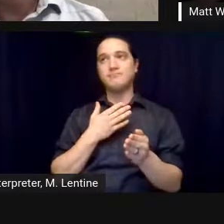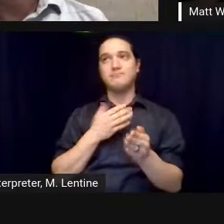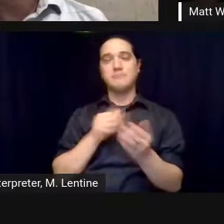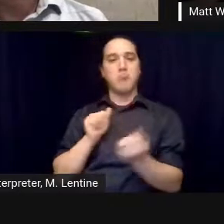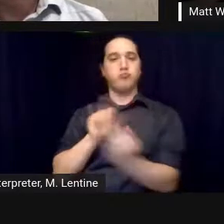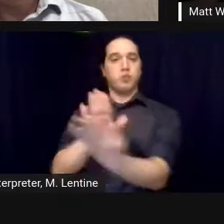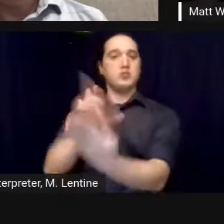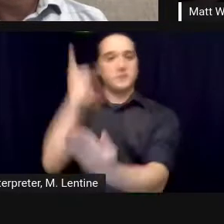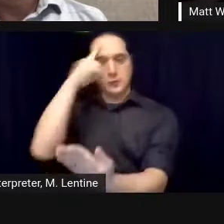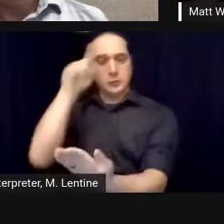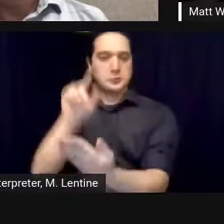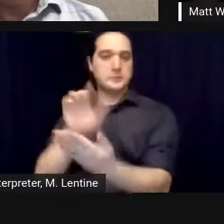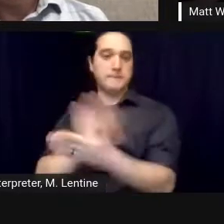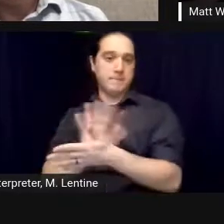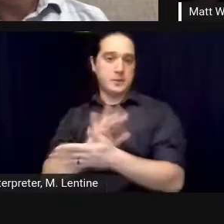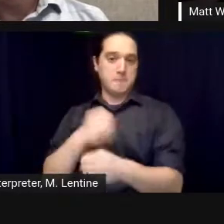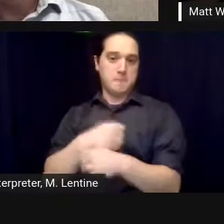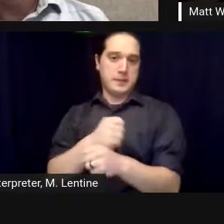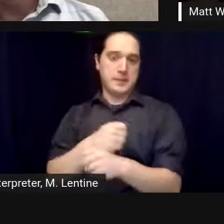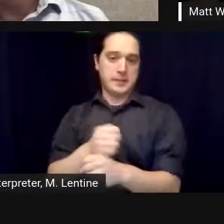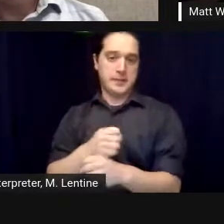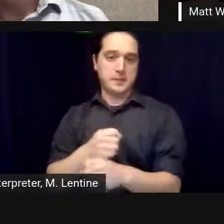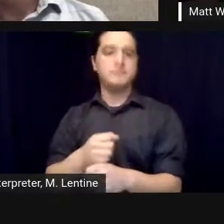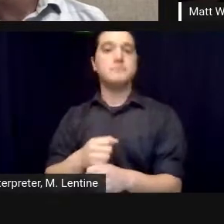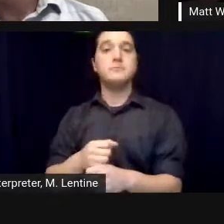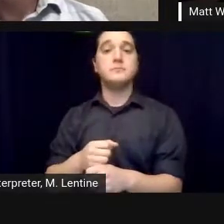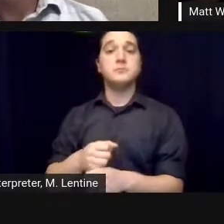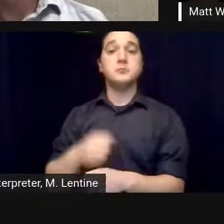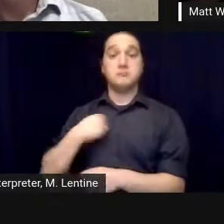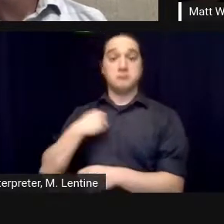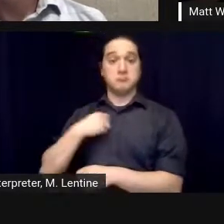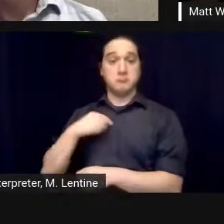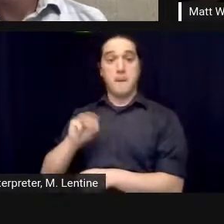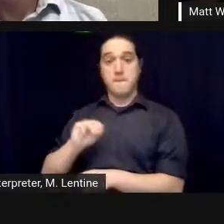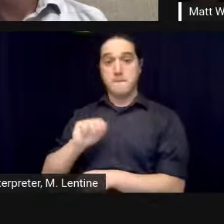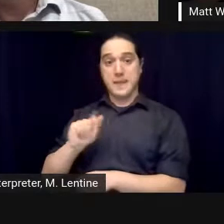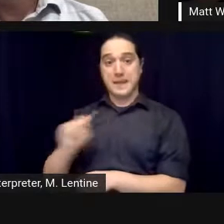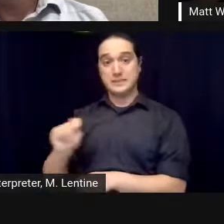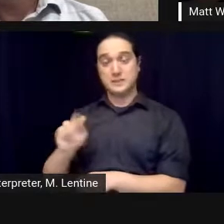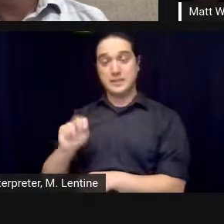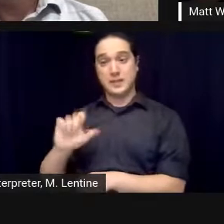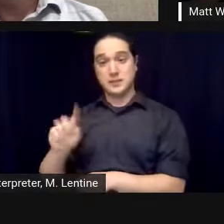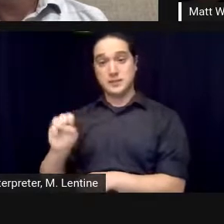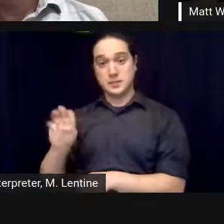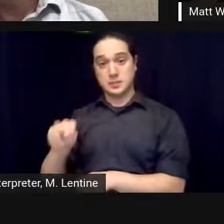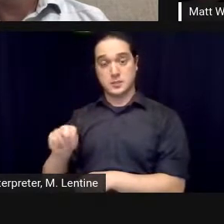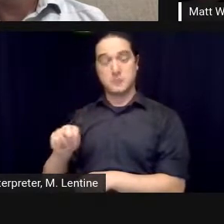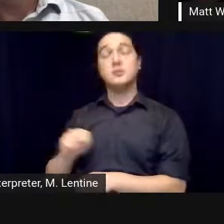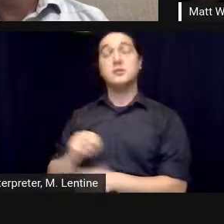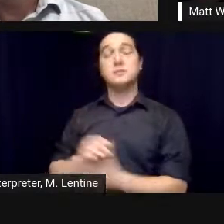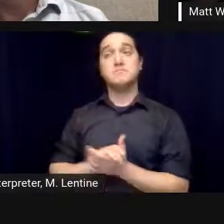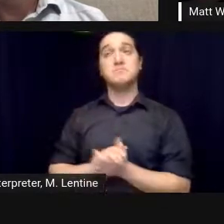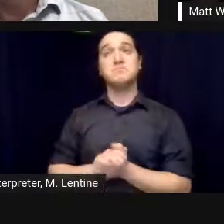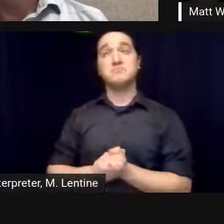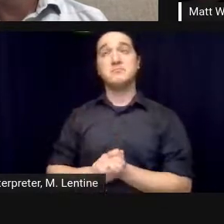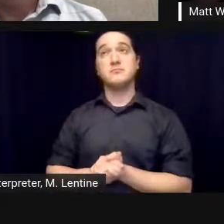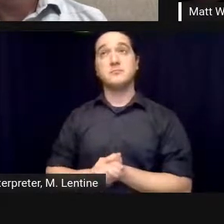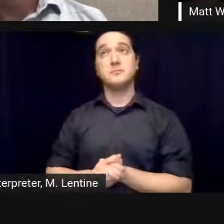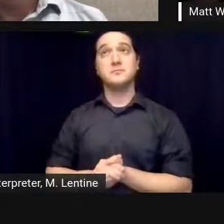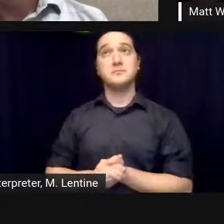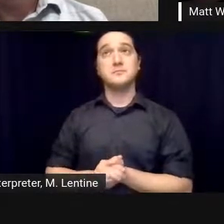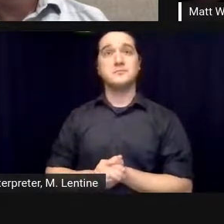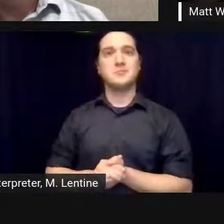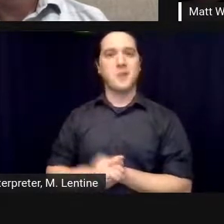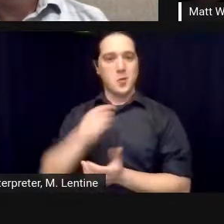acres you know in fact it's kind of funny i'm i'm now reminded when we were launching and having preliminary meetings with